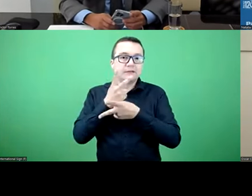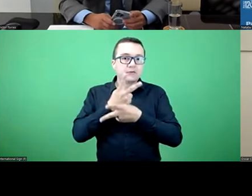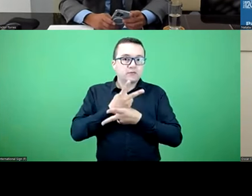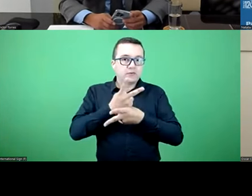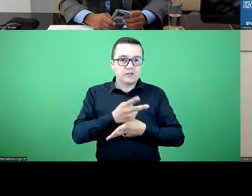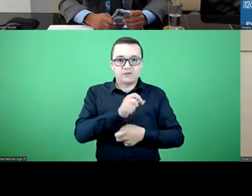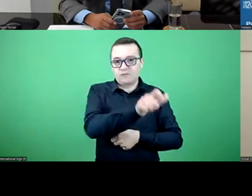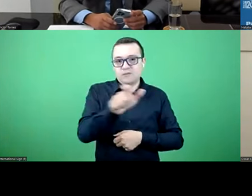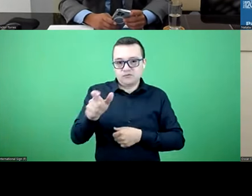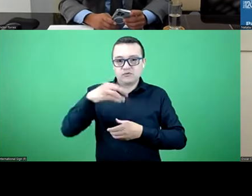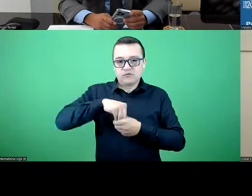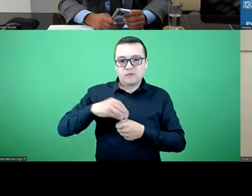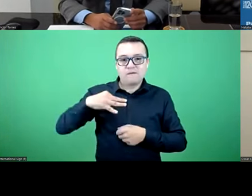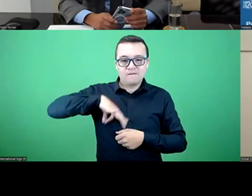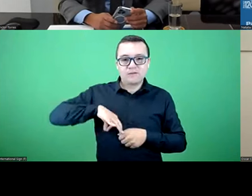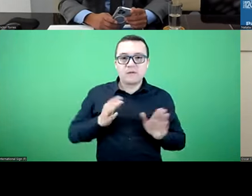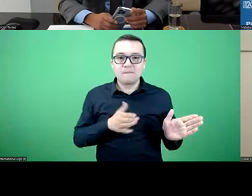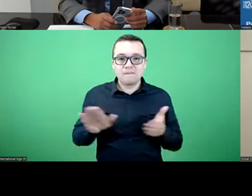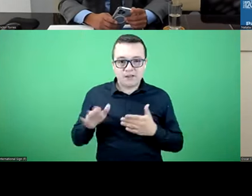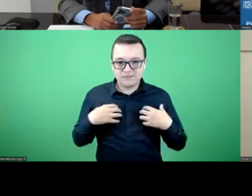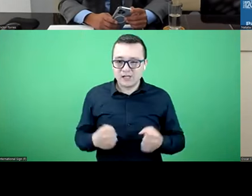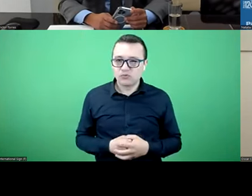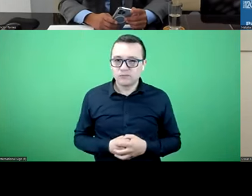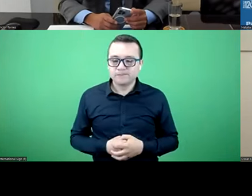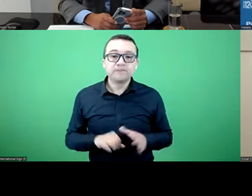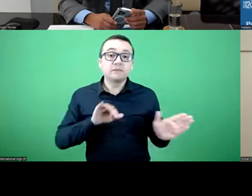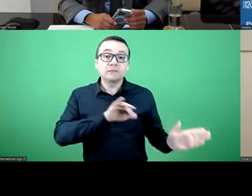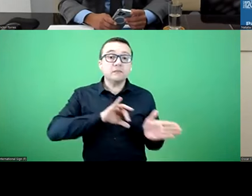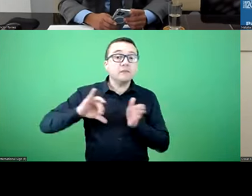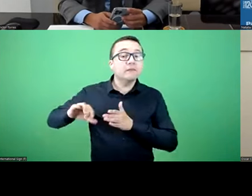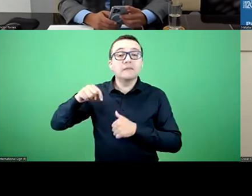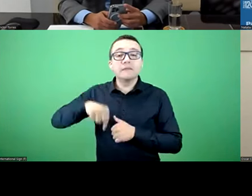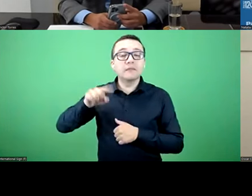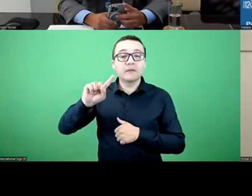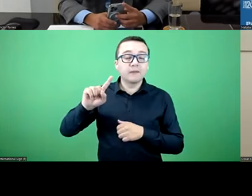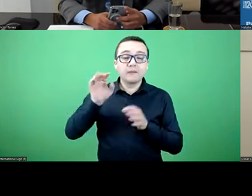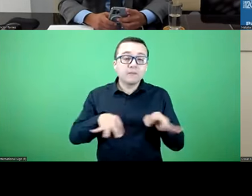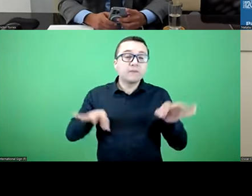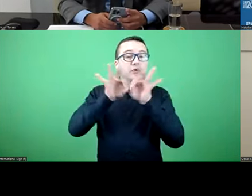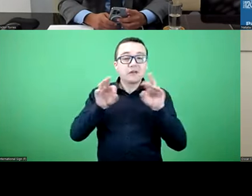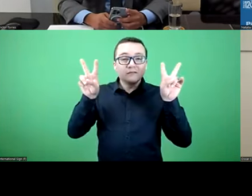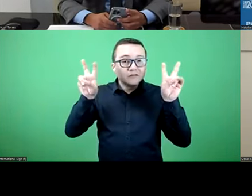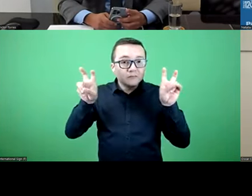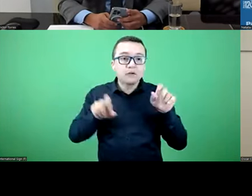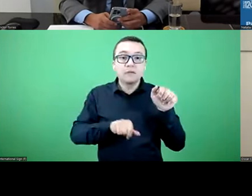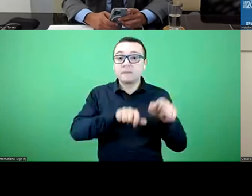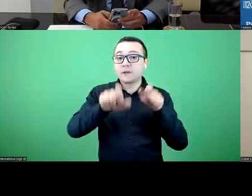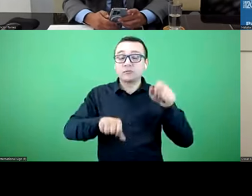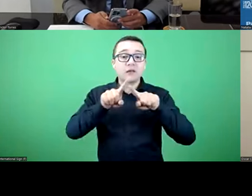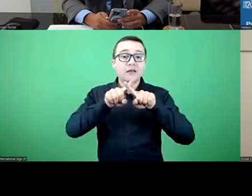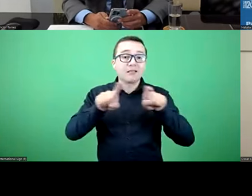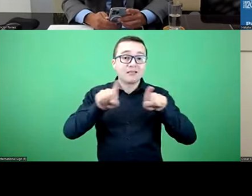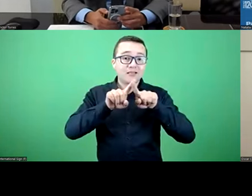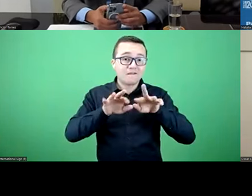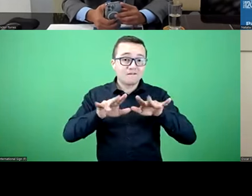so we can ensure that the customer of these healthcare plans are duly cared for. We